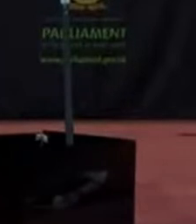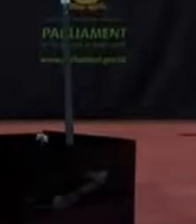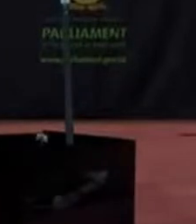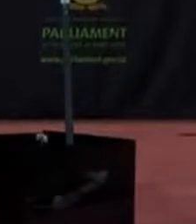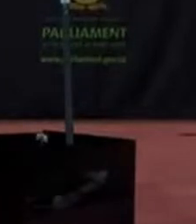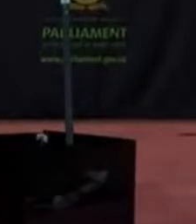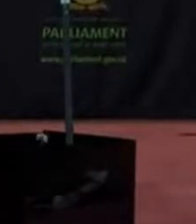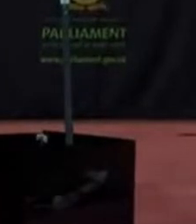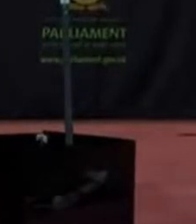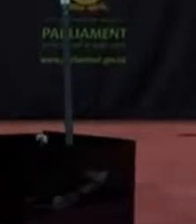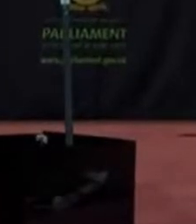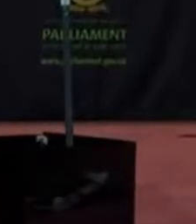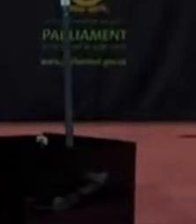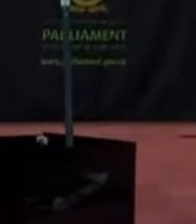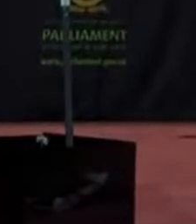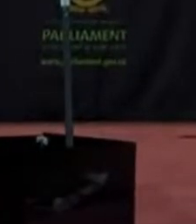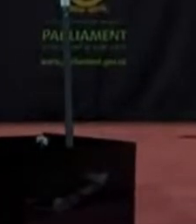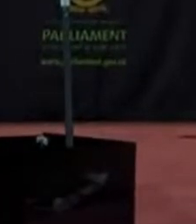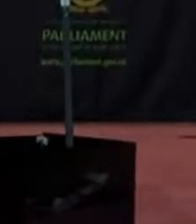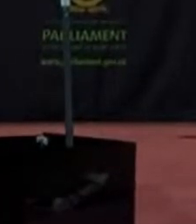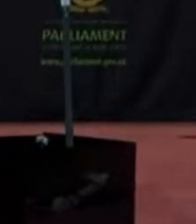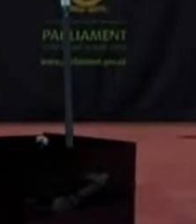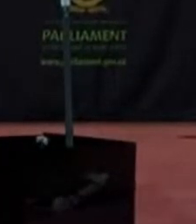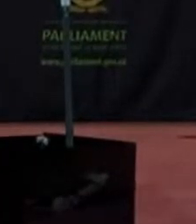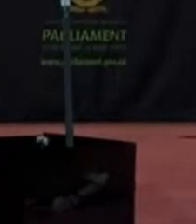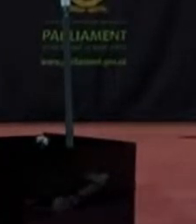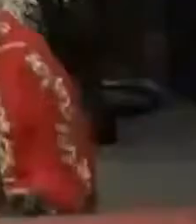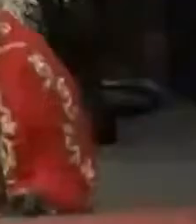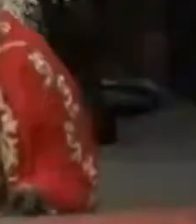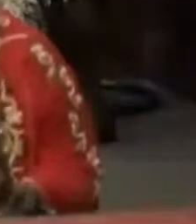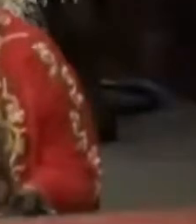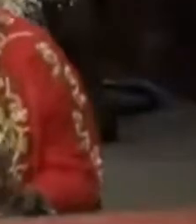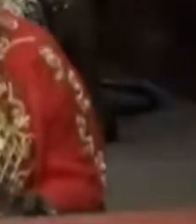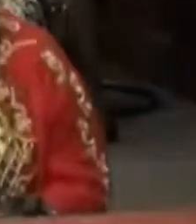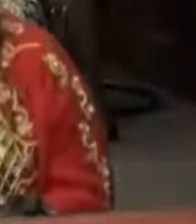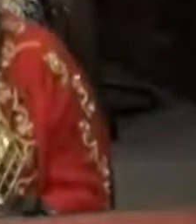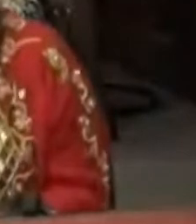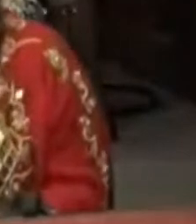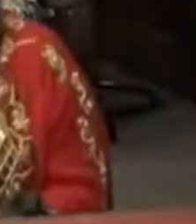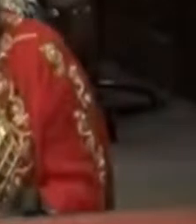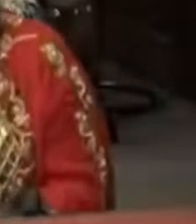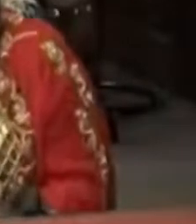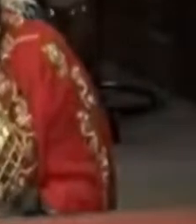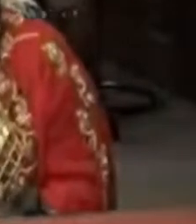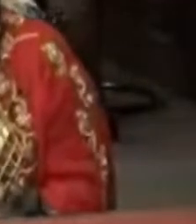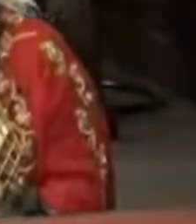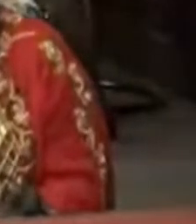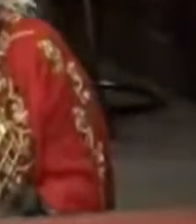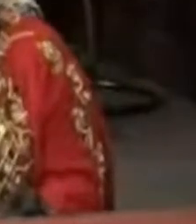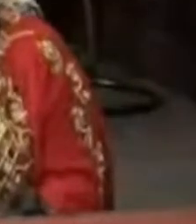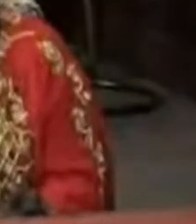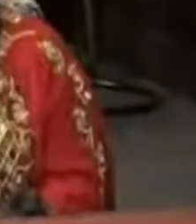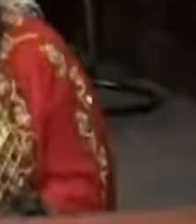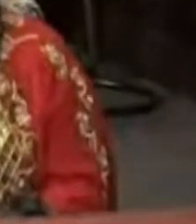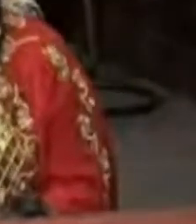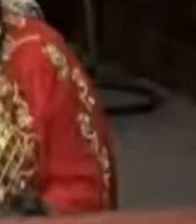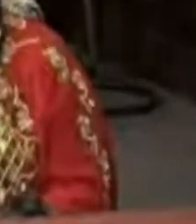I realize the Honorable Singh has joined the chorus of meditation, of medication.